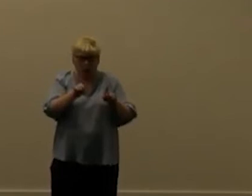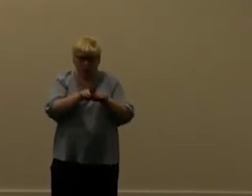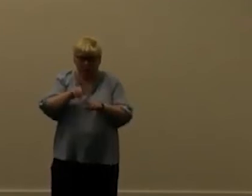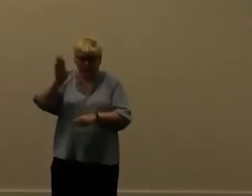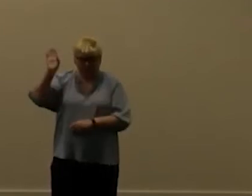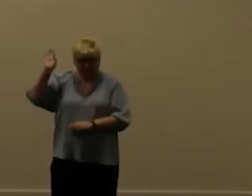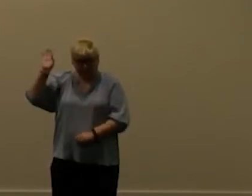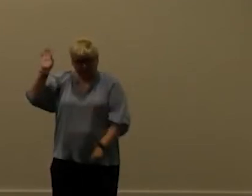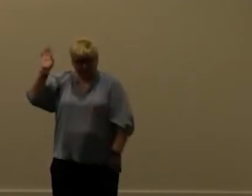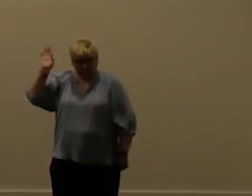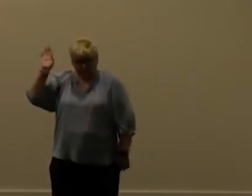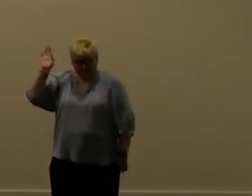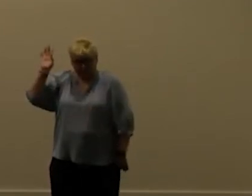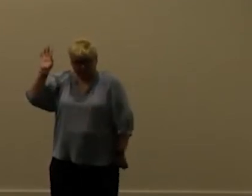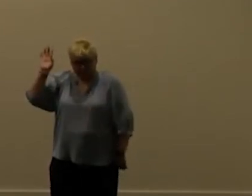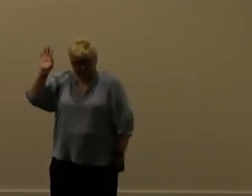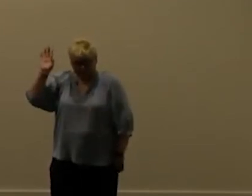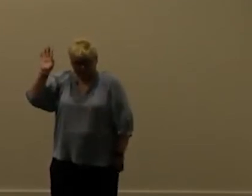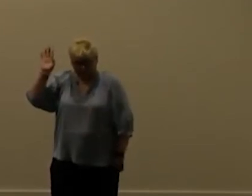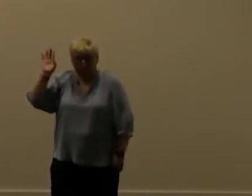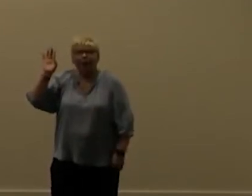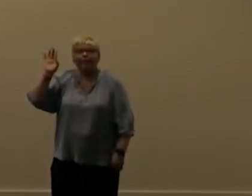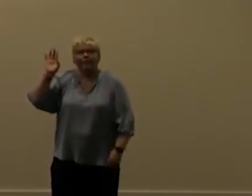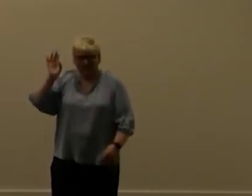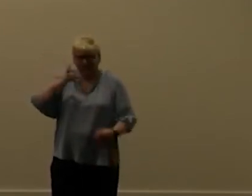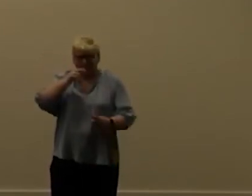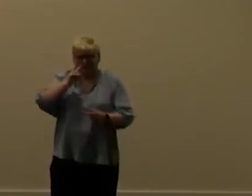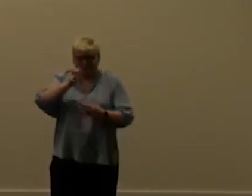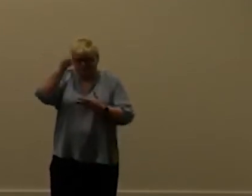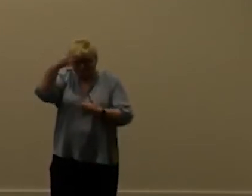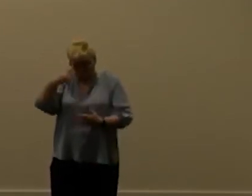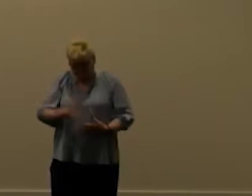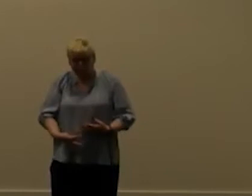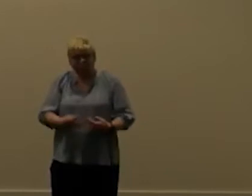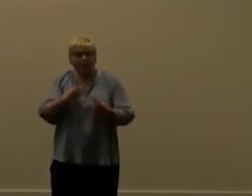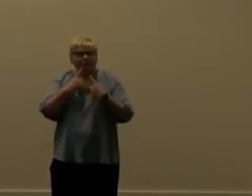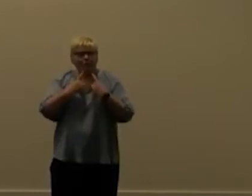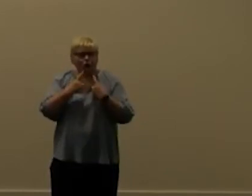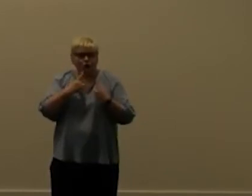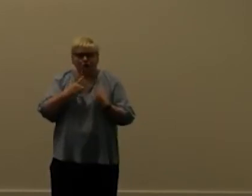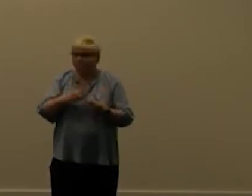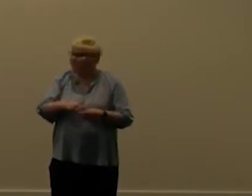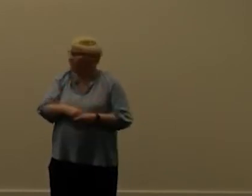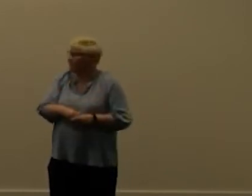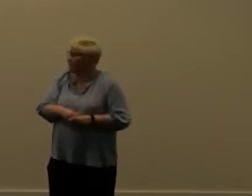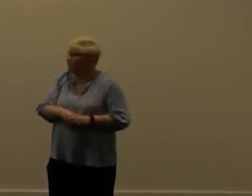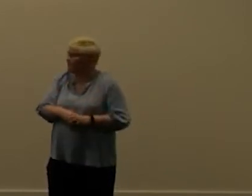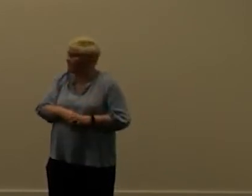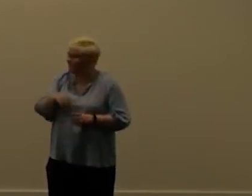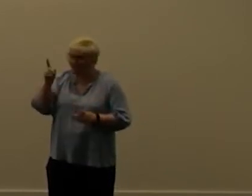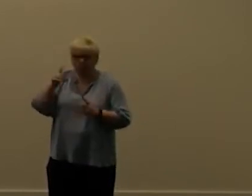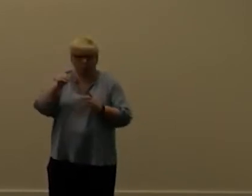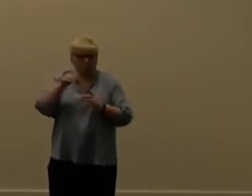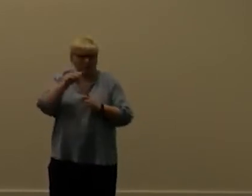and then you you'll get all this information so we have that and so sarah's environment